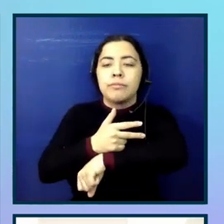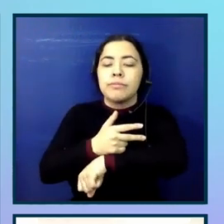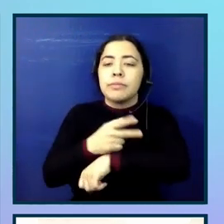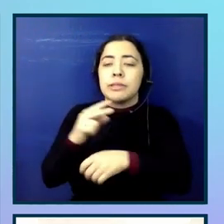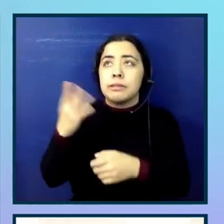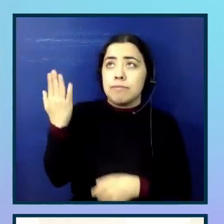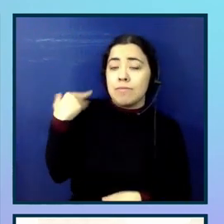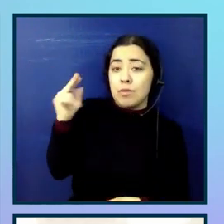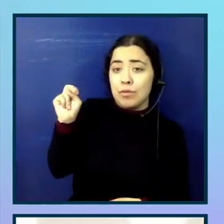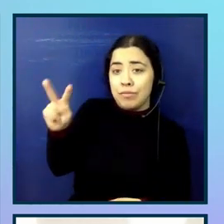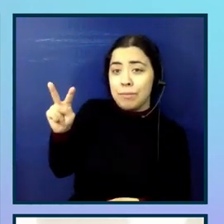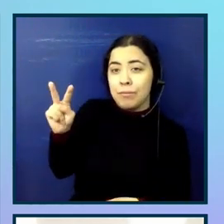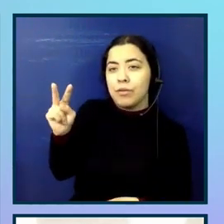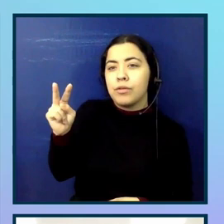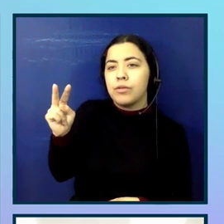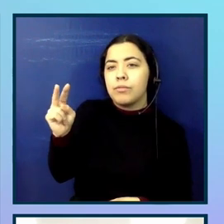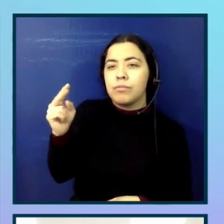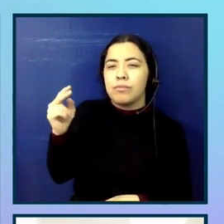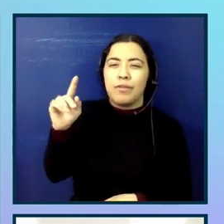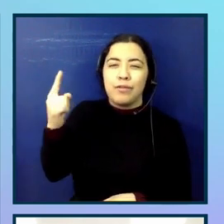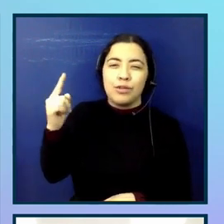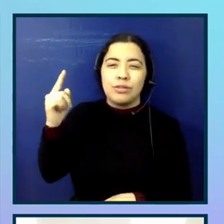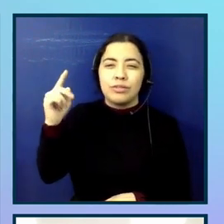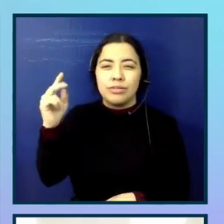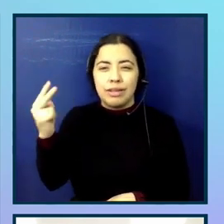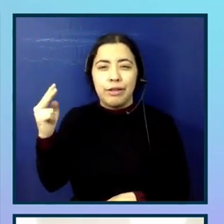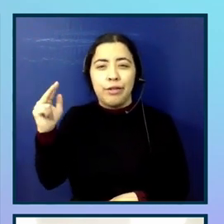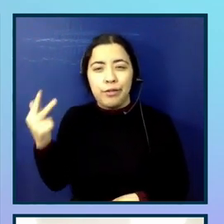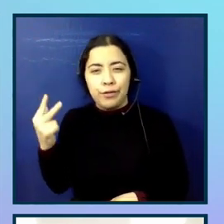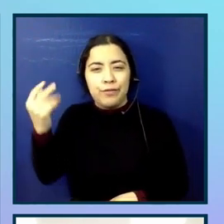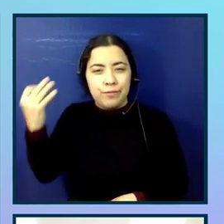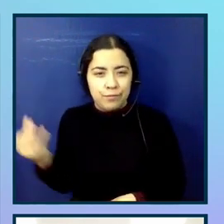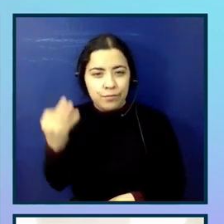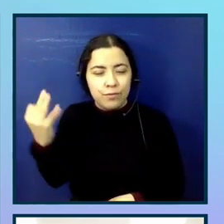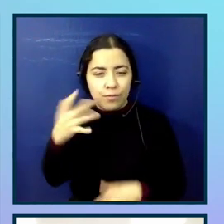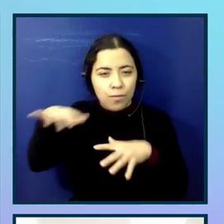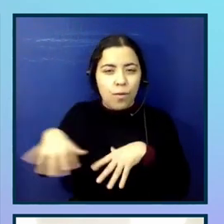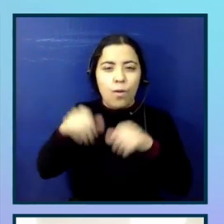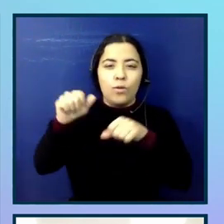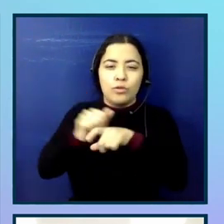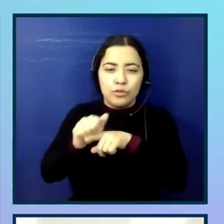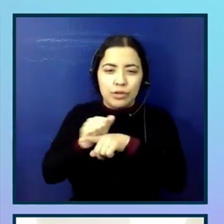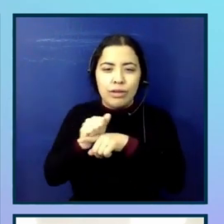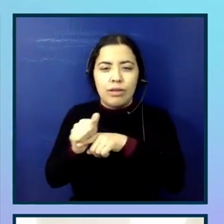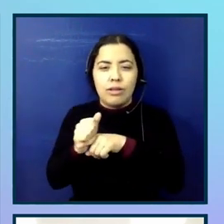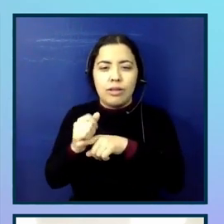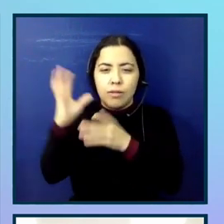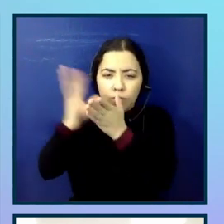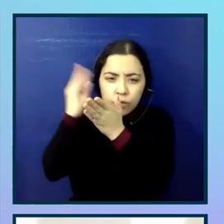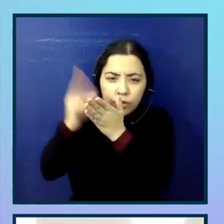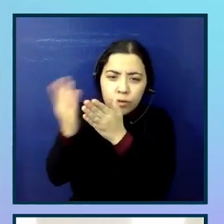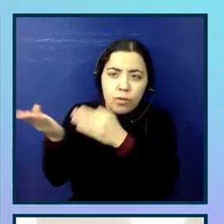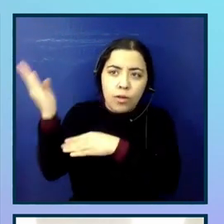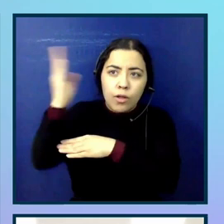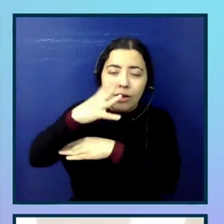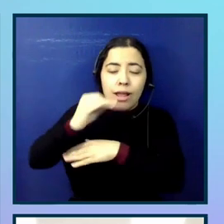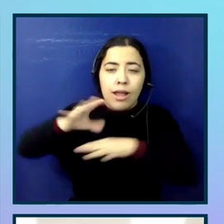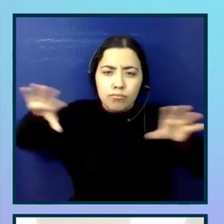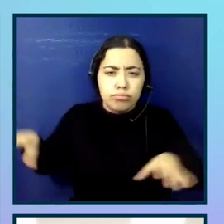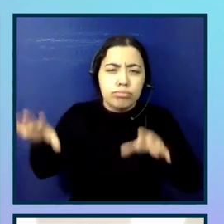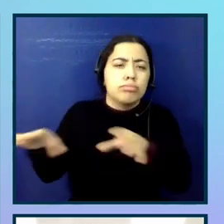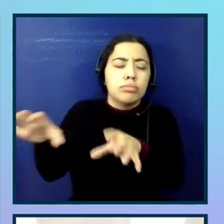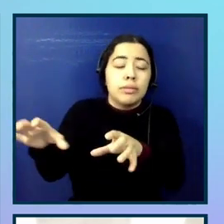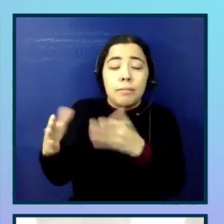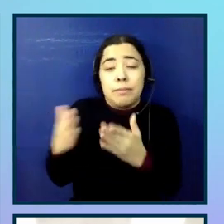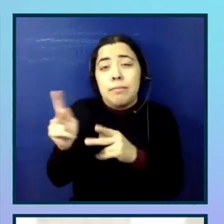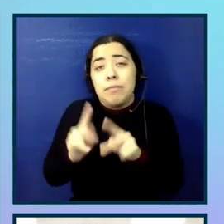last year. We combined empathy training, learning activities and a whole day of action. I think everyone will probably laugh at UT.